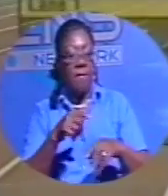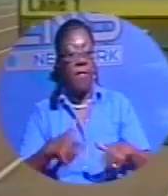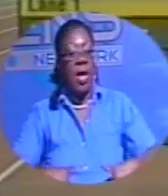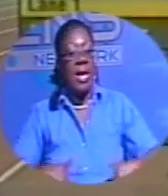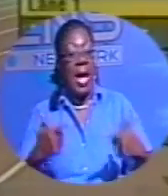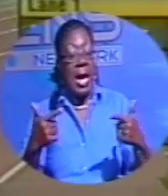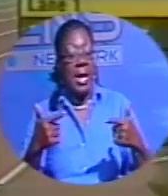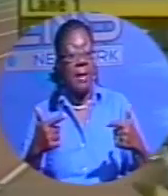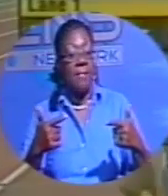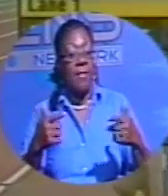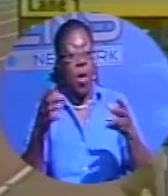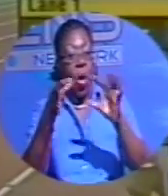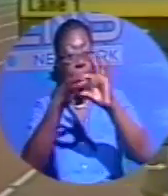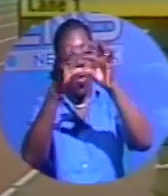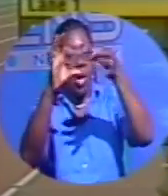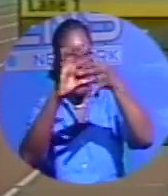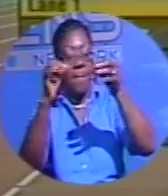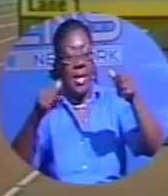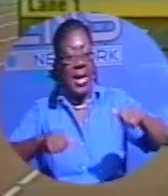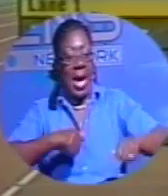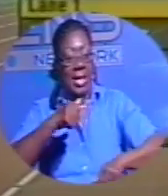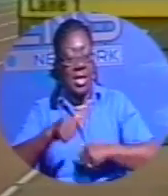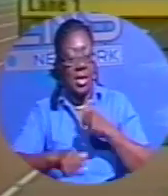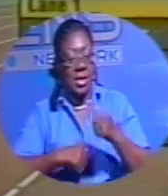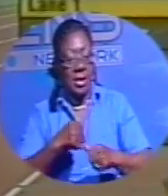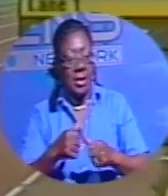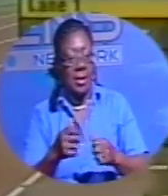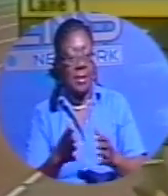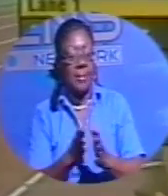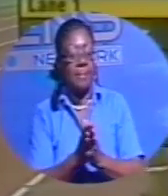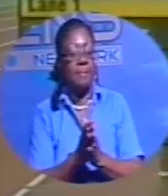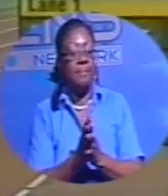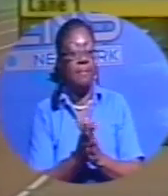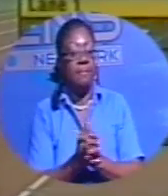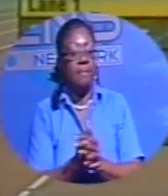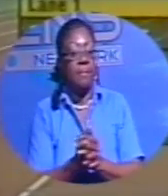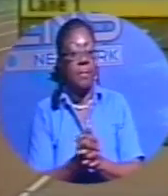with a focus on our athletes. We are committed to Bahamians first.